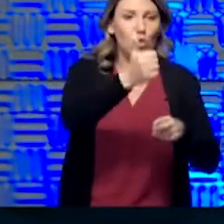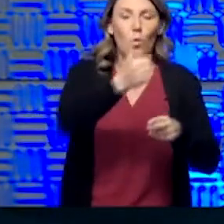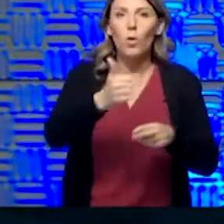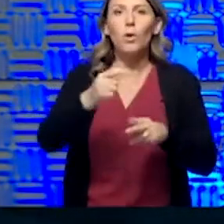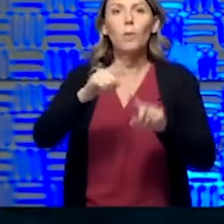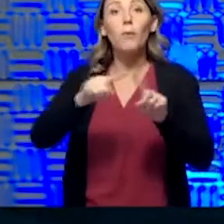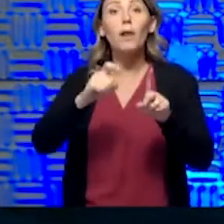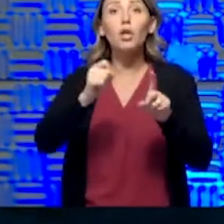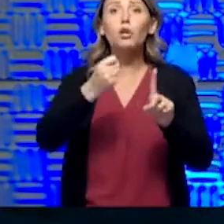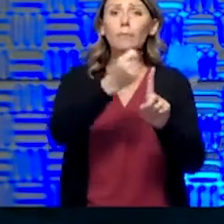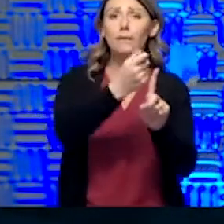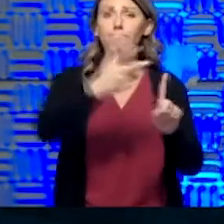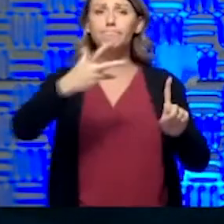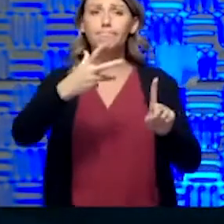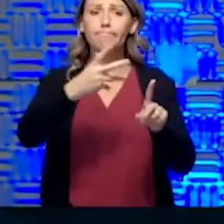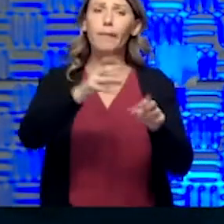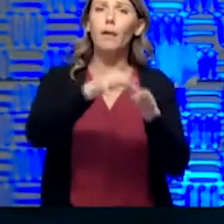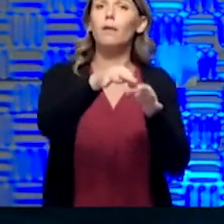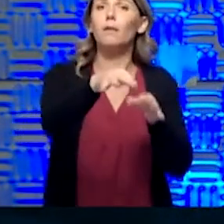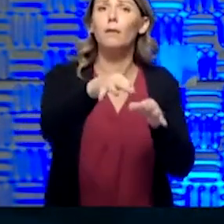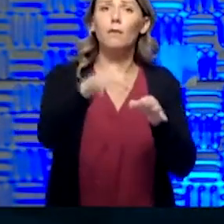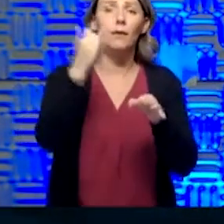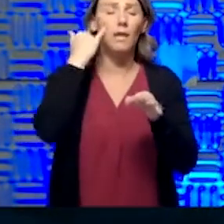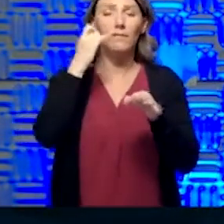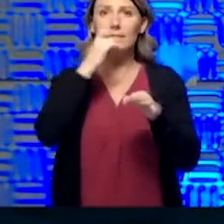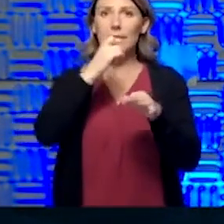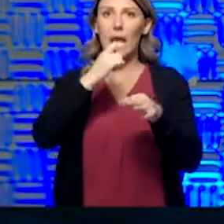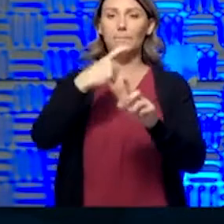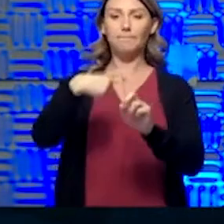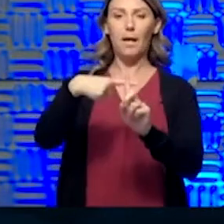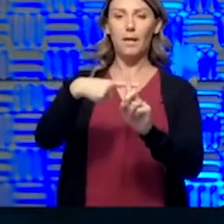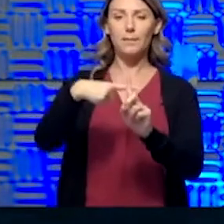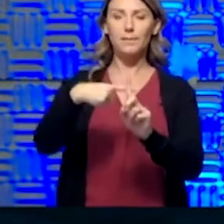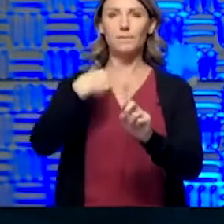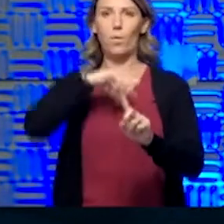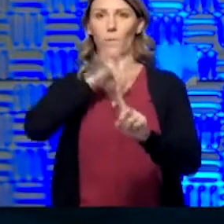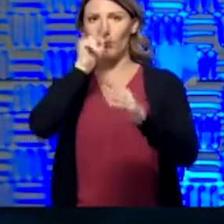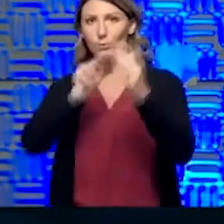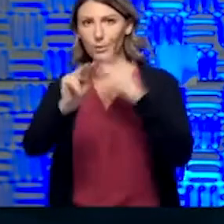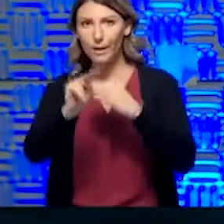doesn't play out as optimistically as we think it will and think it could.